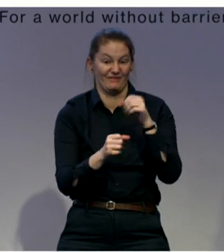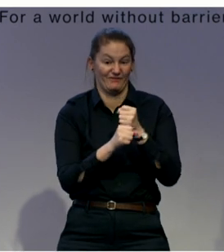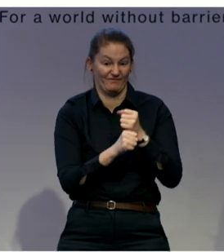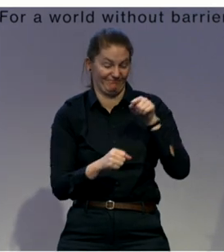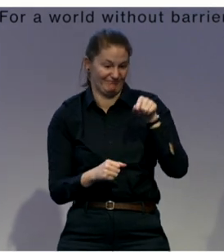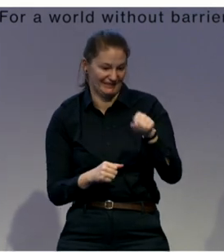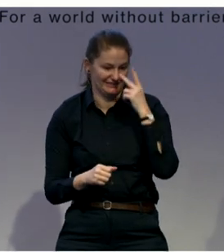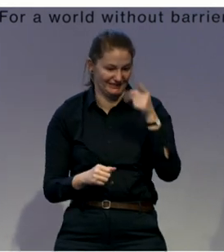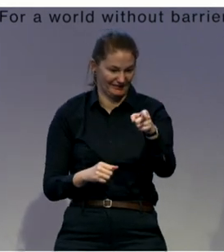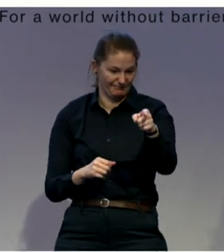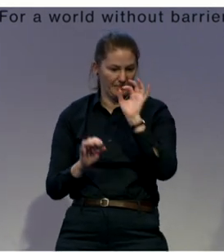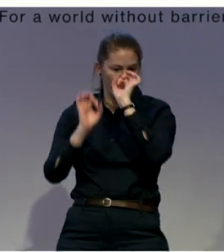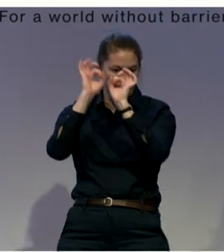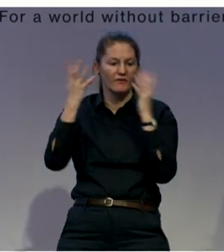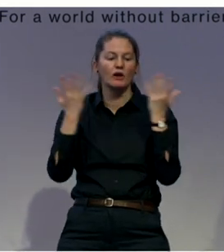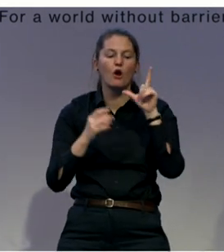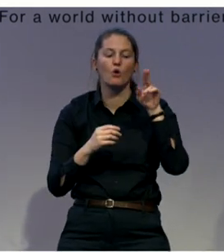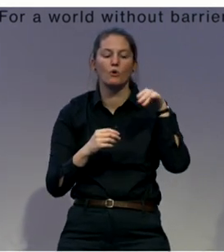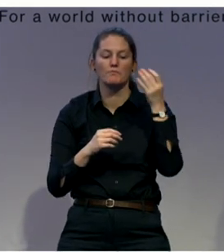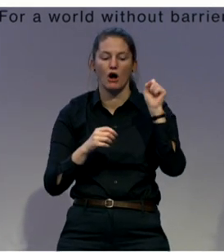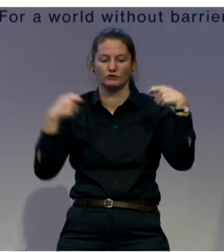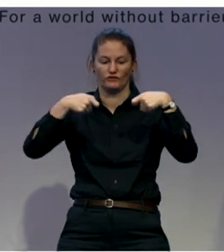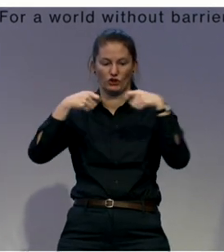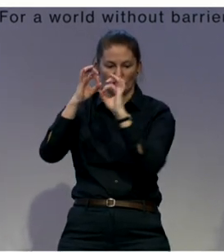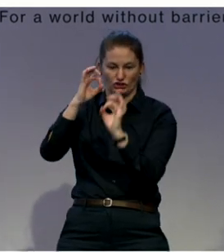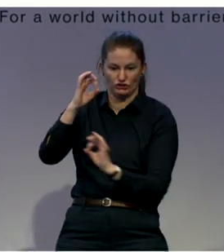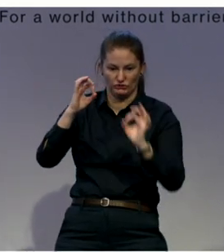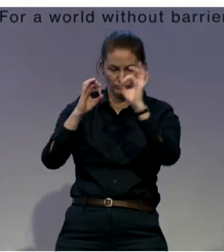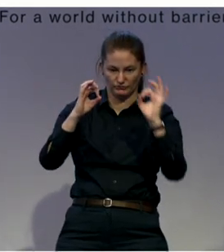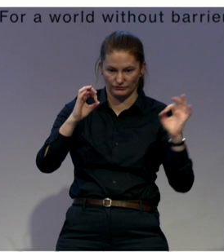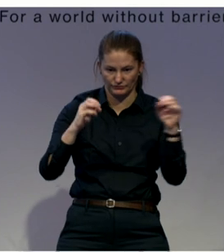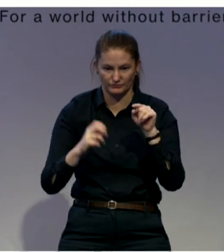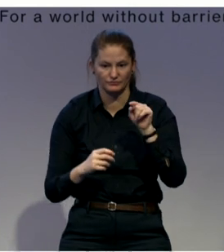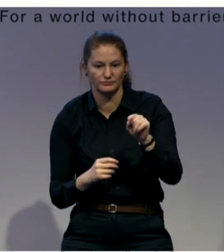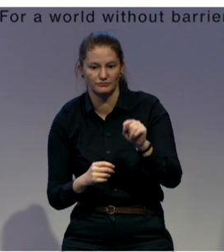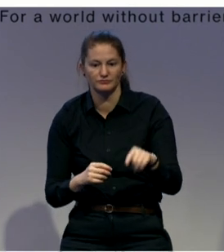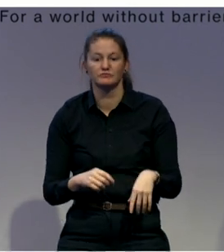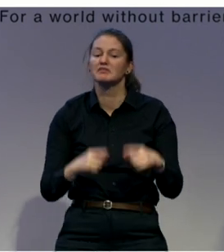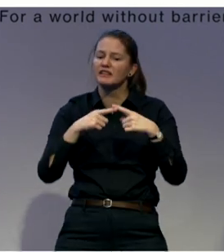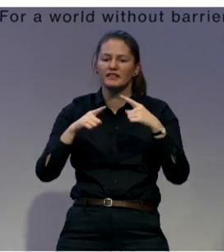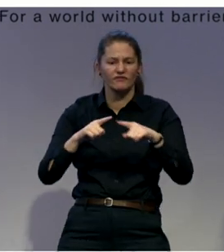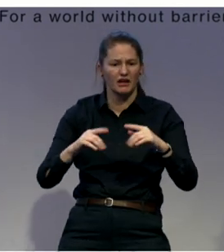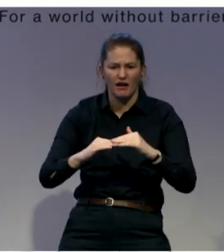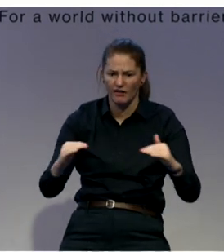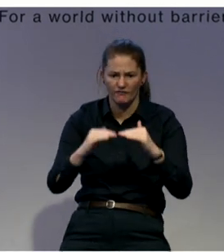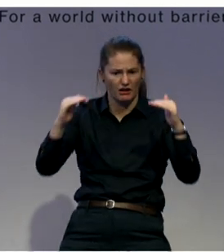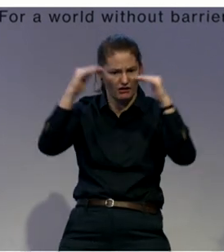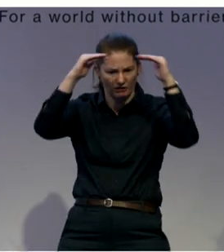levels from the individual child through to international decision makers and donors.